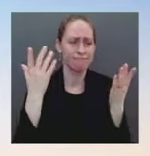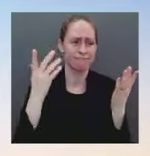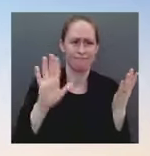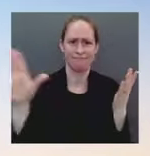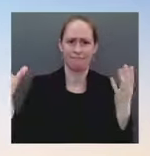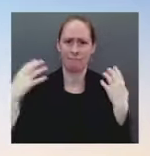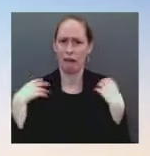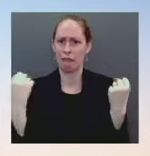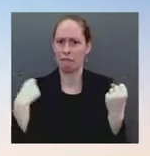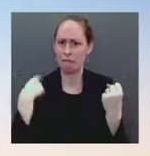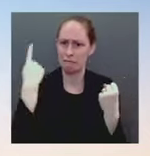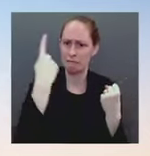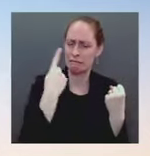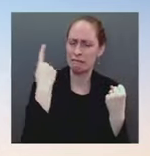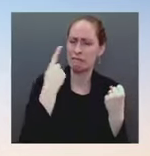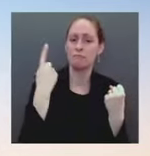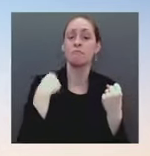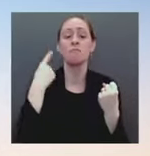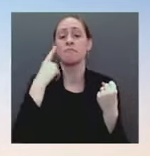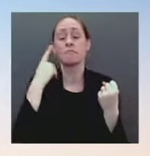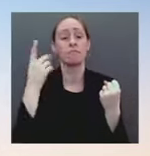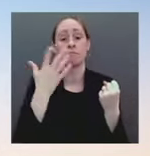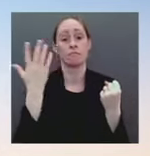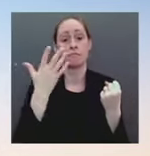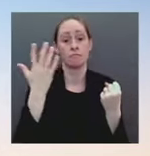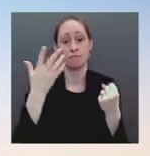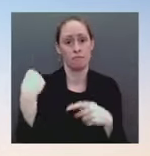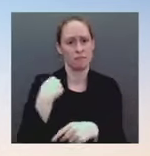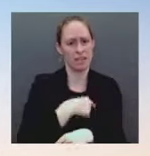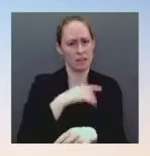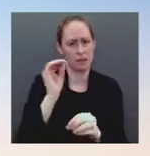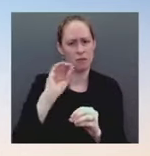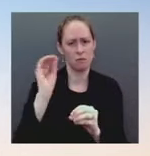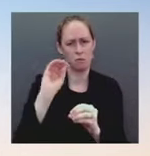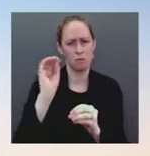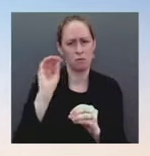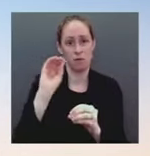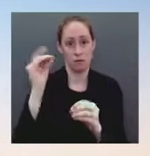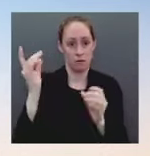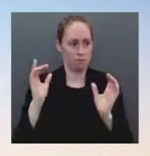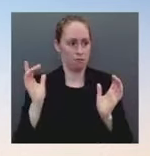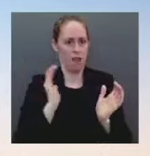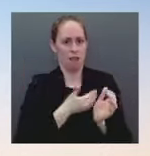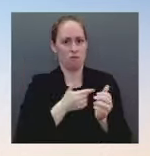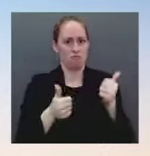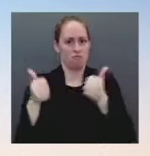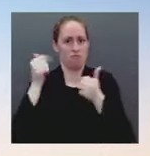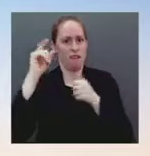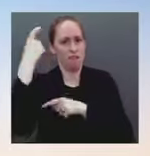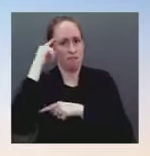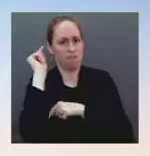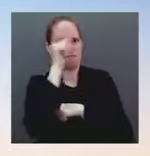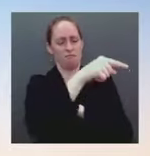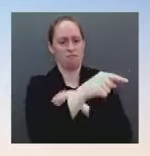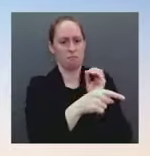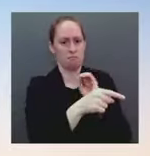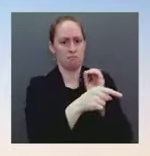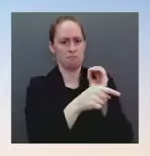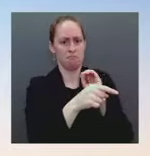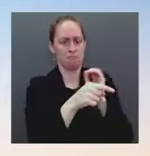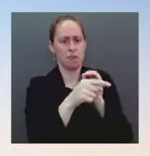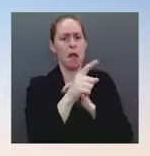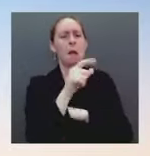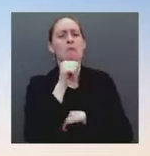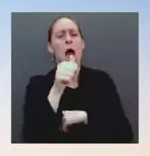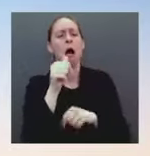It was related to our concerns about PRC's ongoing genocide and crimes against humanity in Xinjiang and